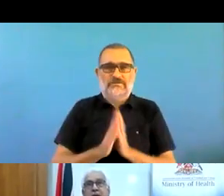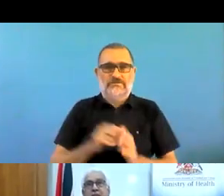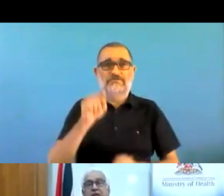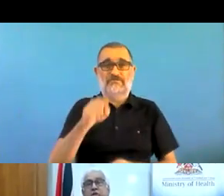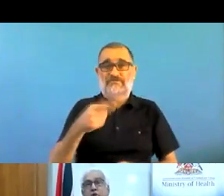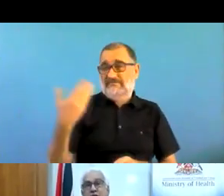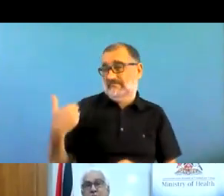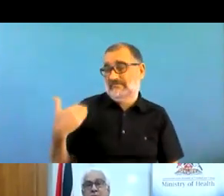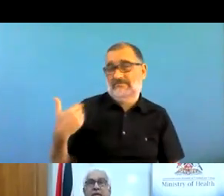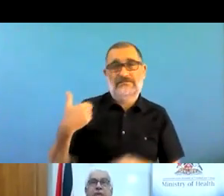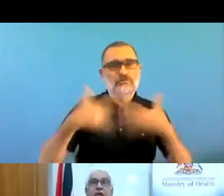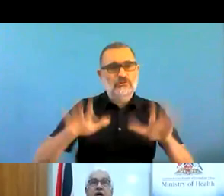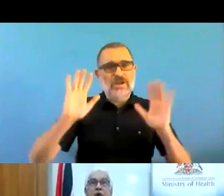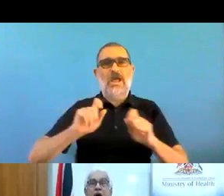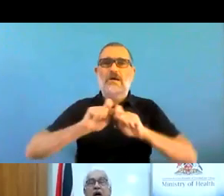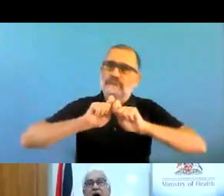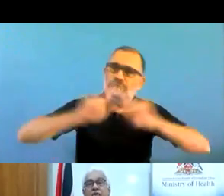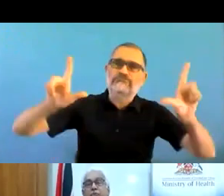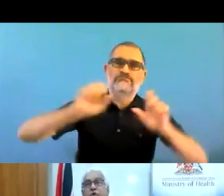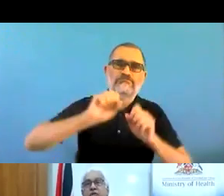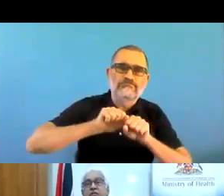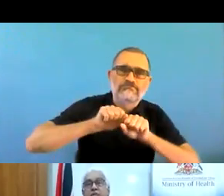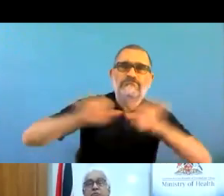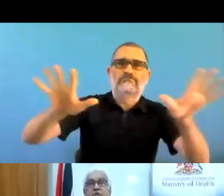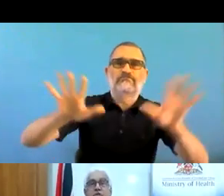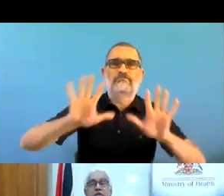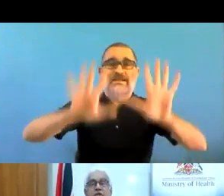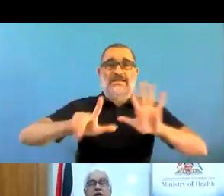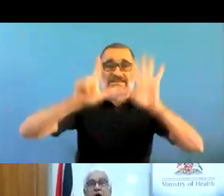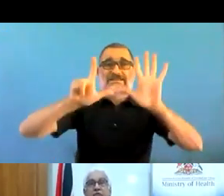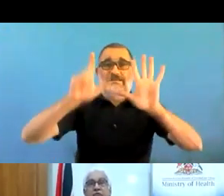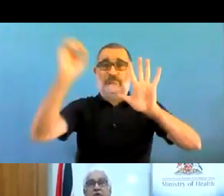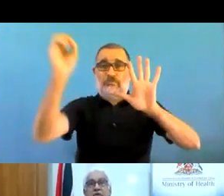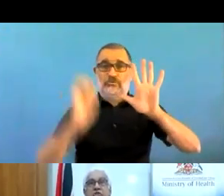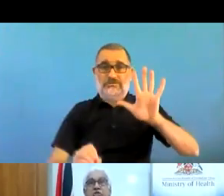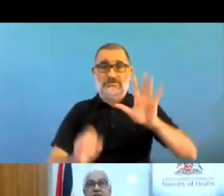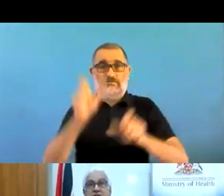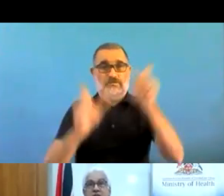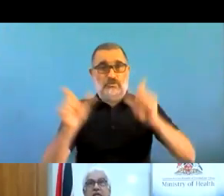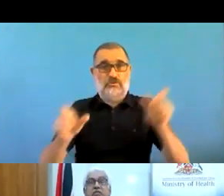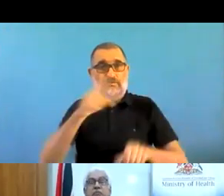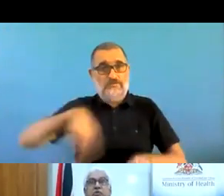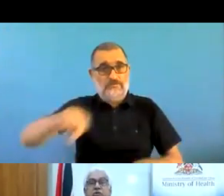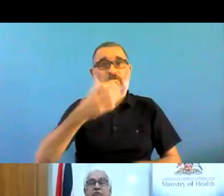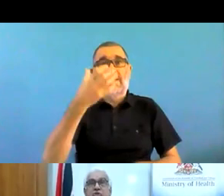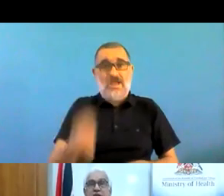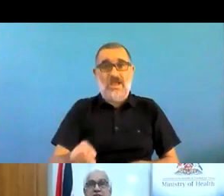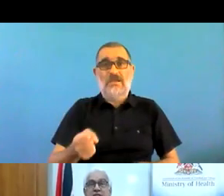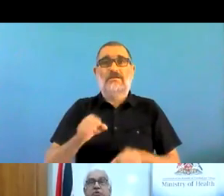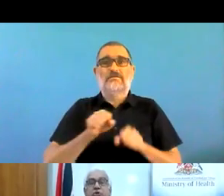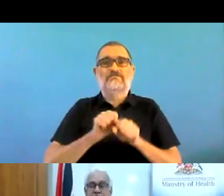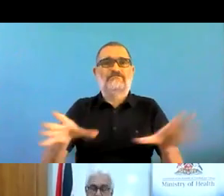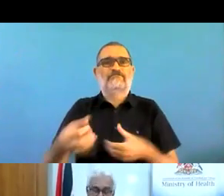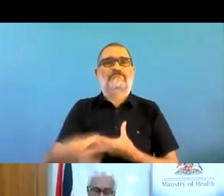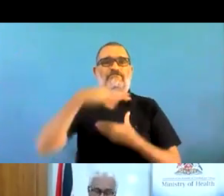the pandemic and during the pandemic now are reporting some sort of stressor, some sort of stress,